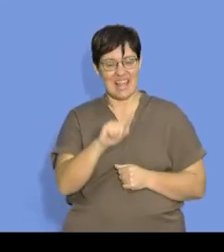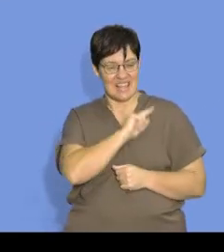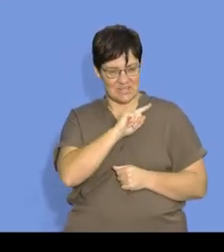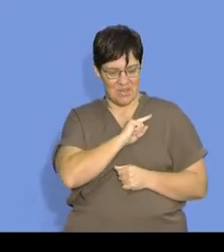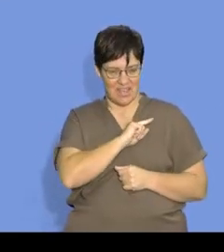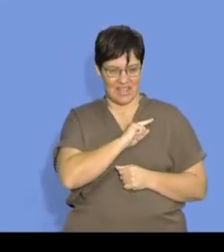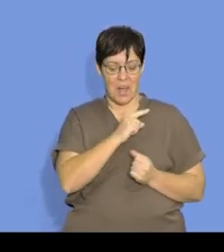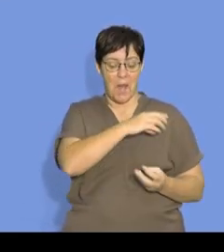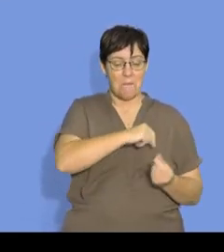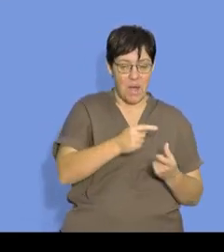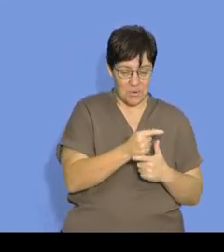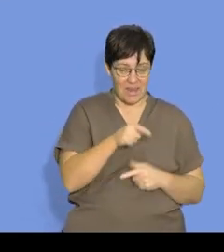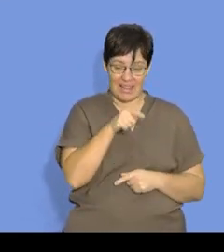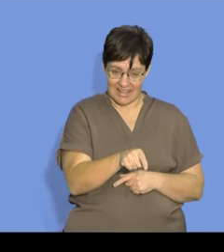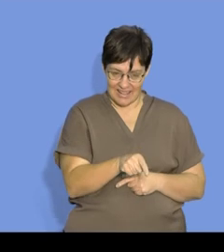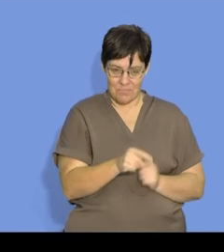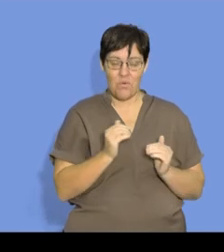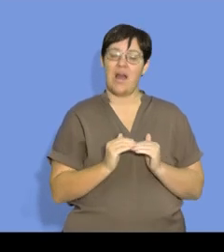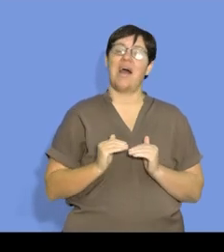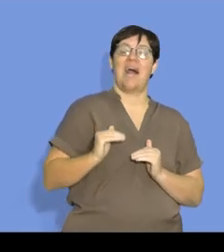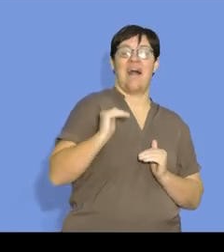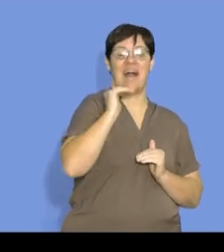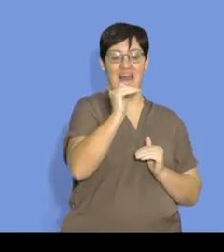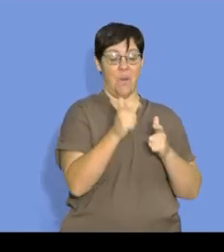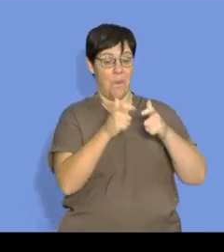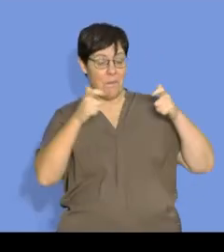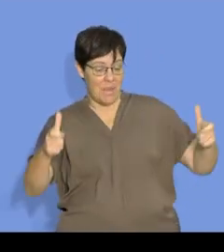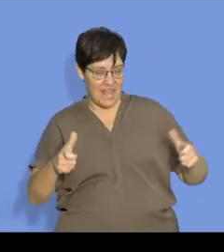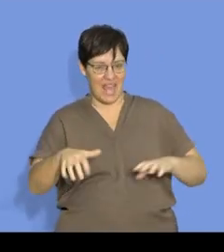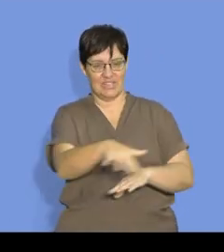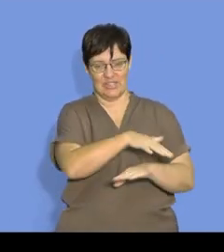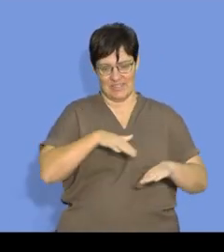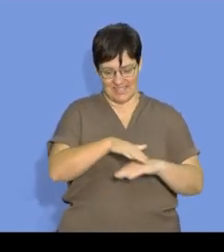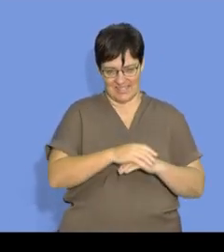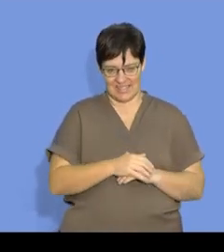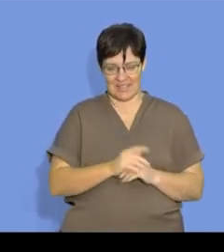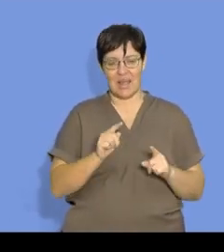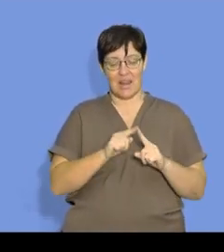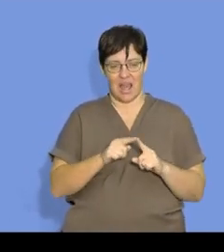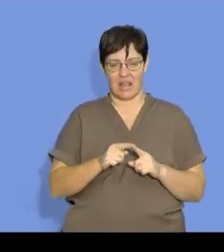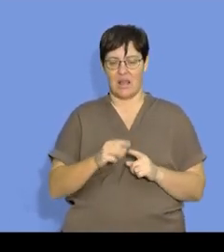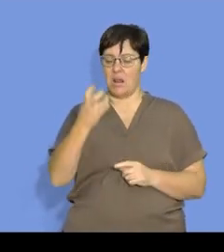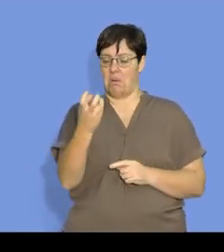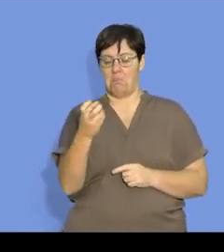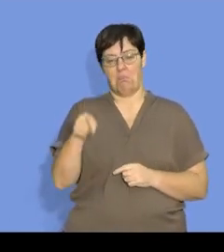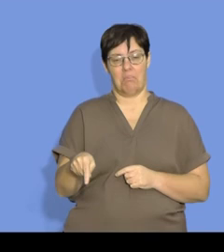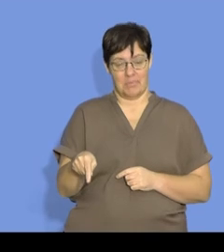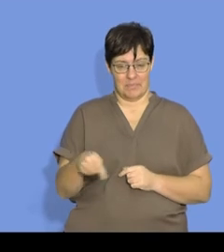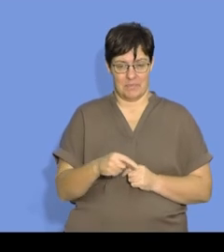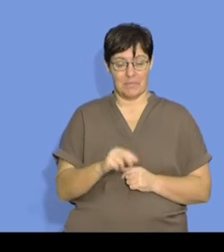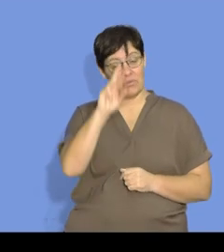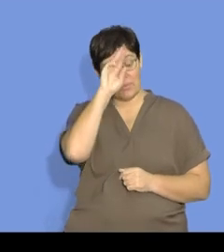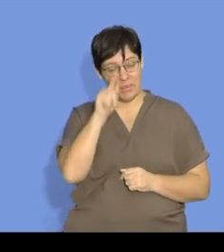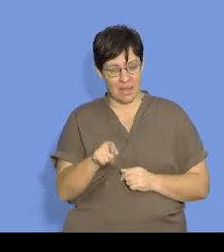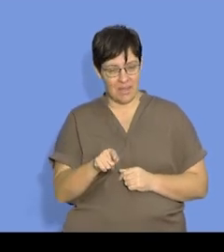we say powder form is a higher or a bigger surface area as opposed to a lump. But